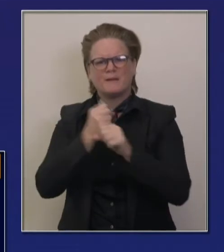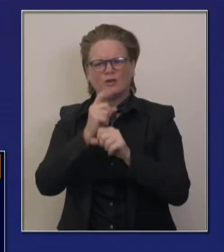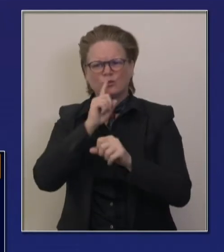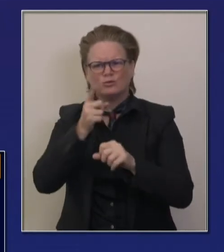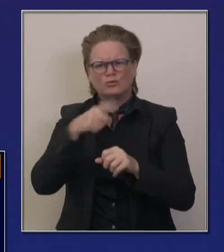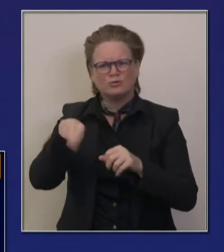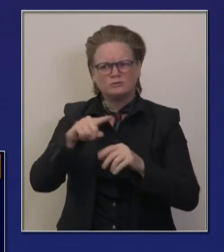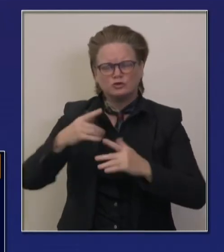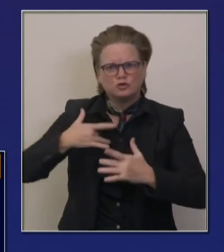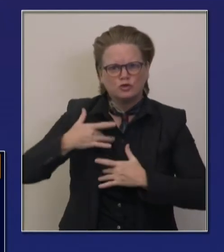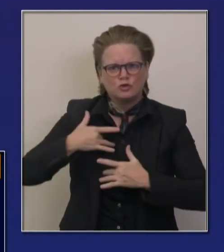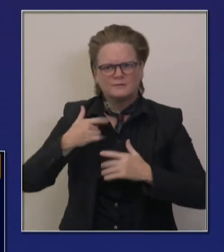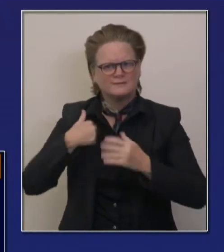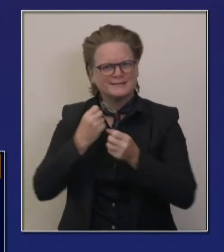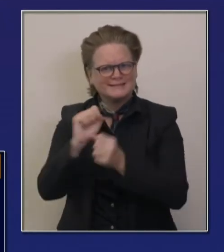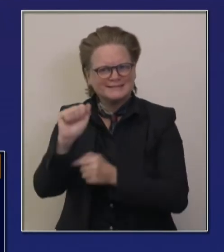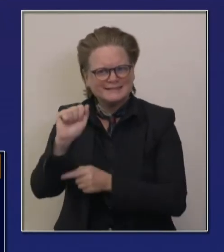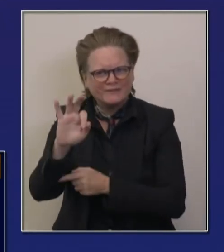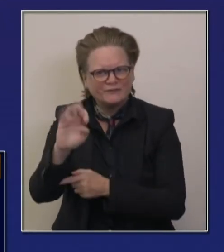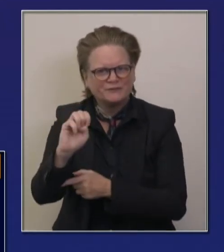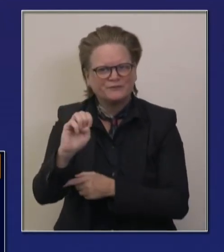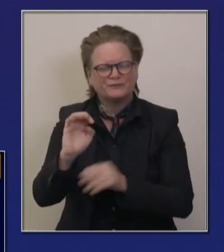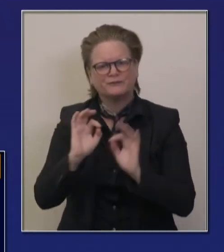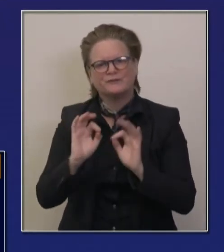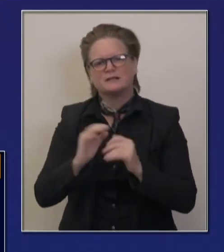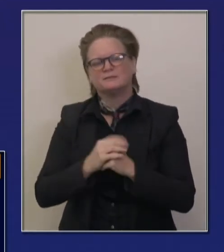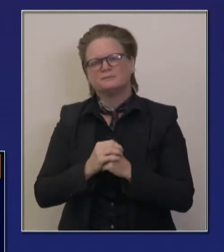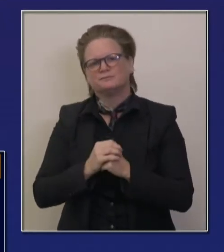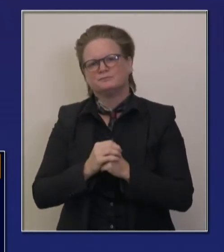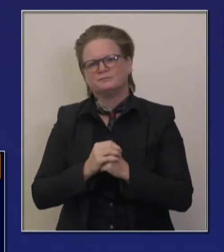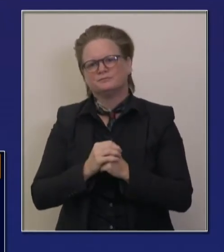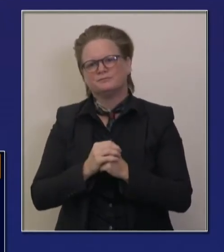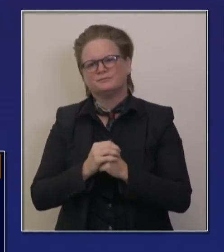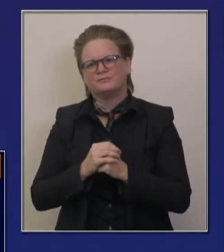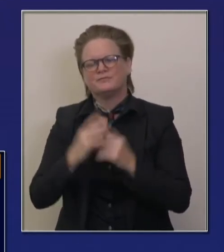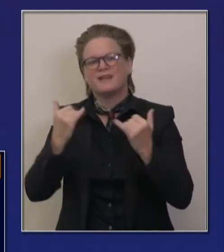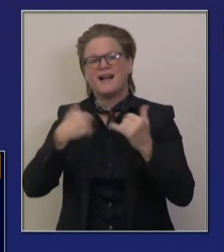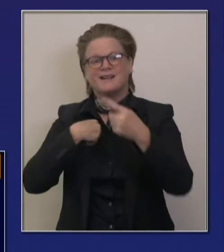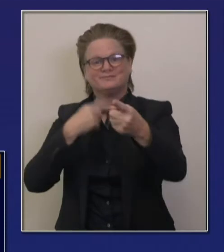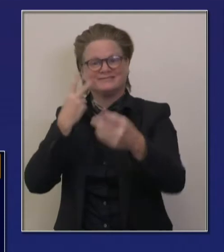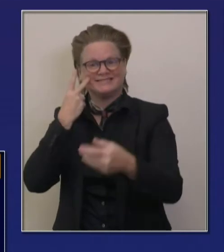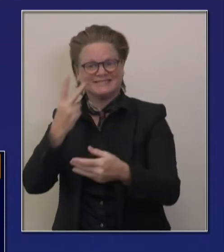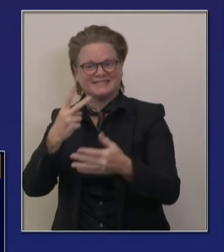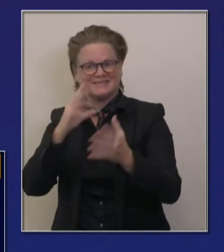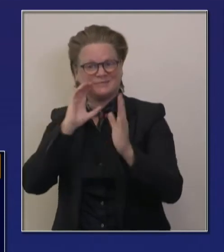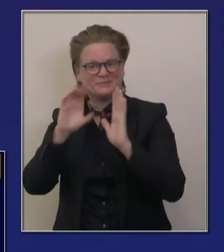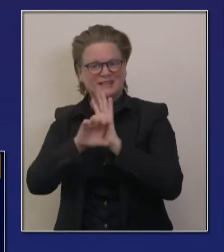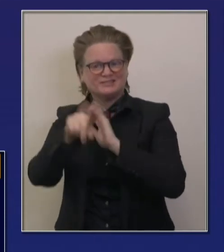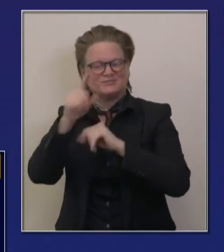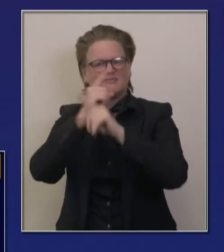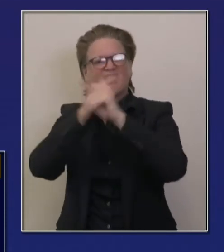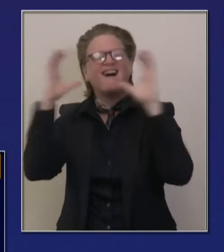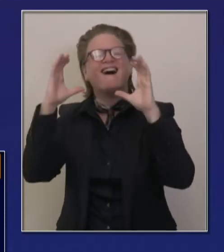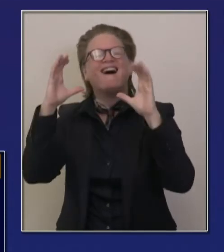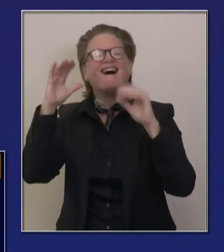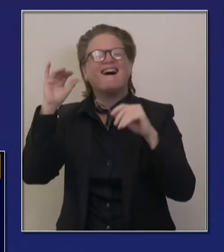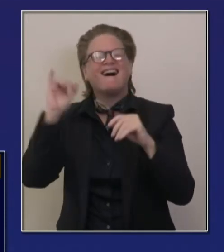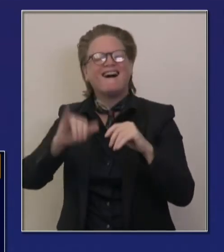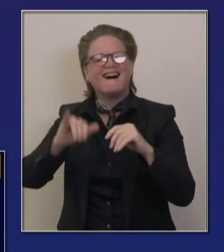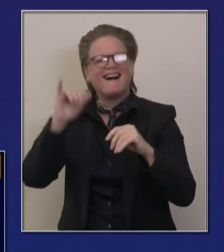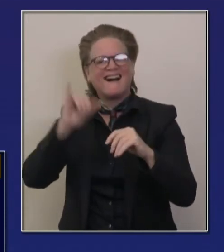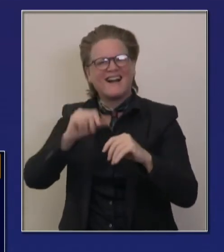update, though I wanted to close just on the vaccines with photos, so can get a sense. These are the, we've shown in the past, some of the Pfizer